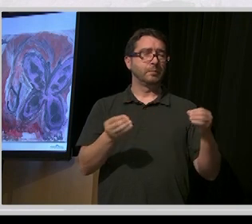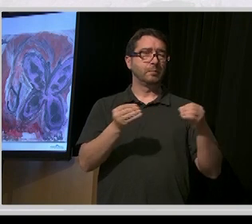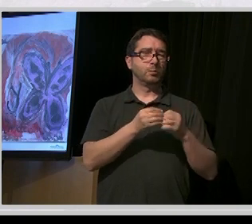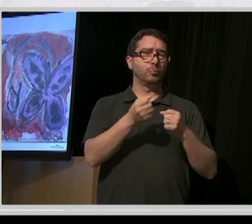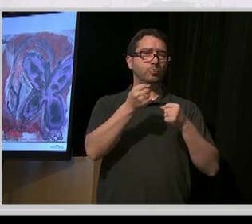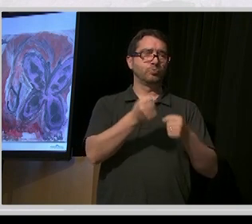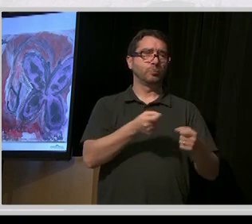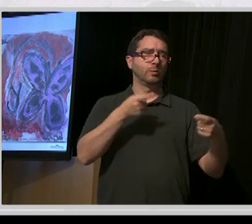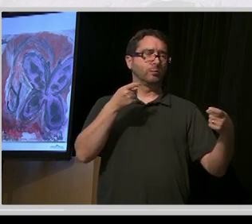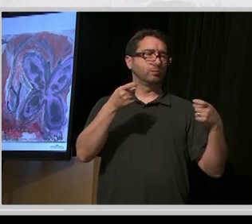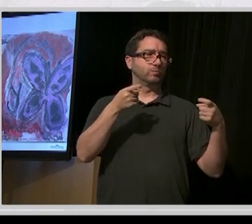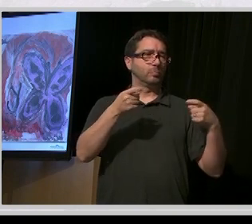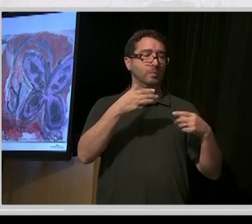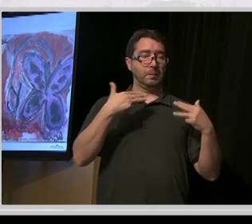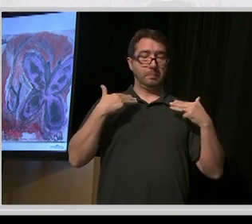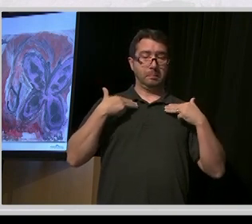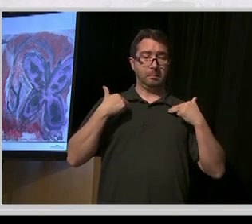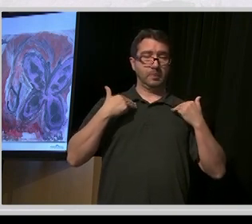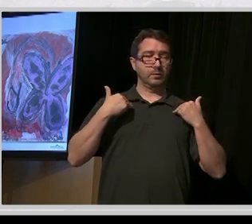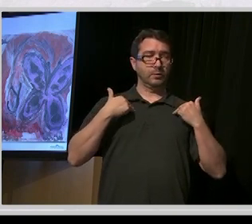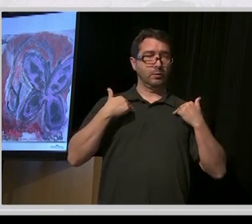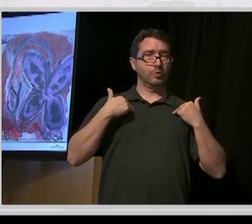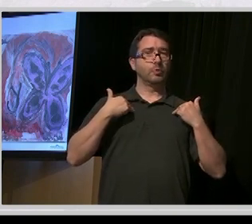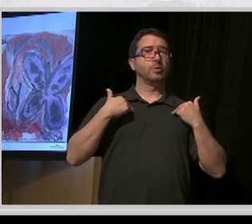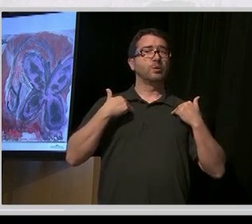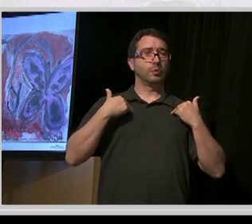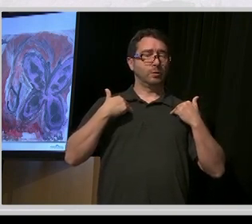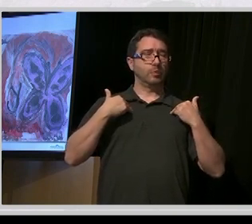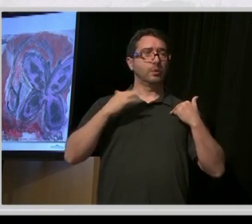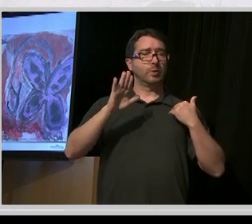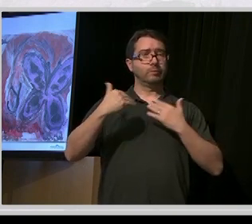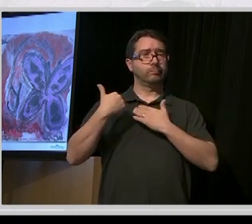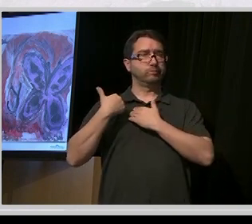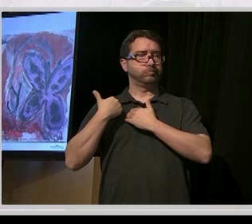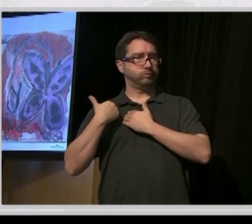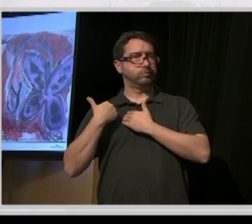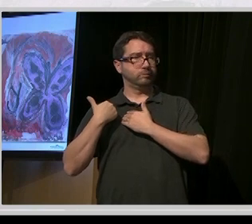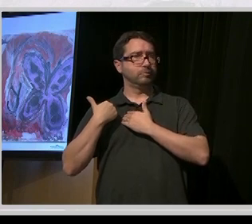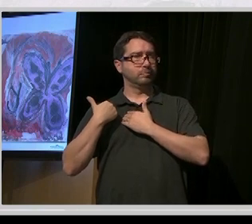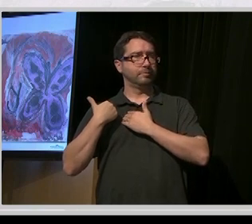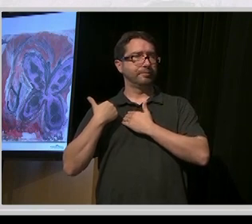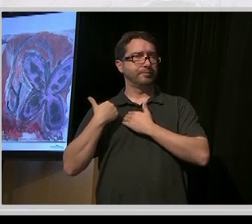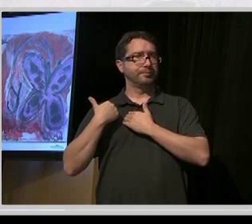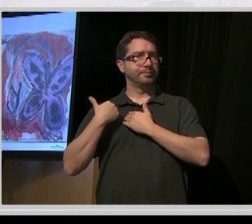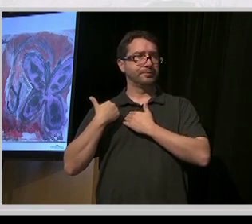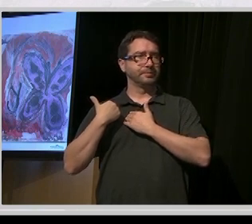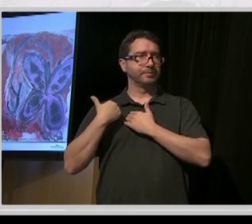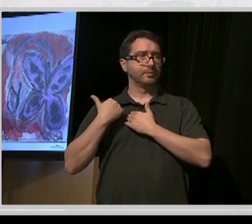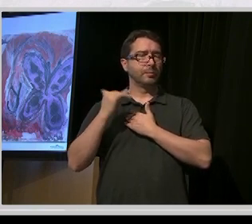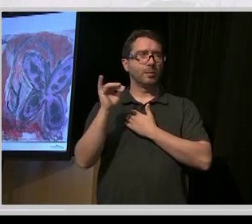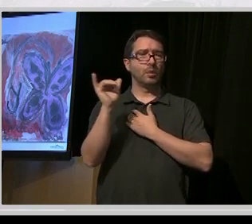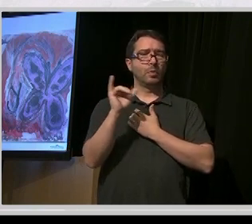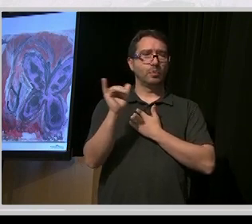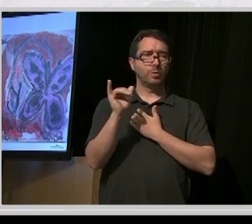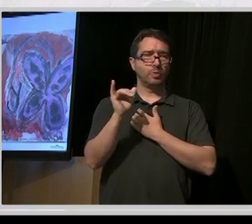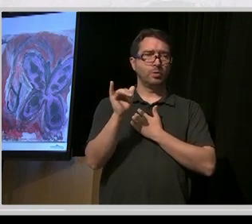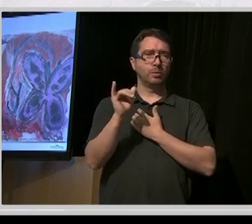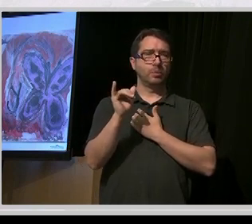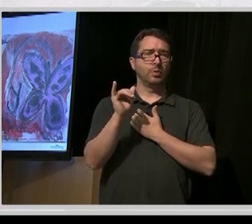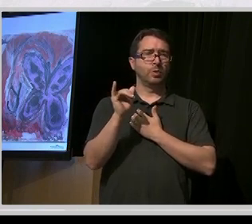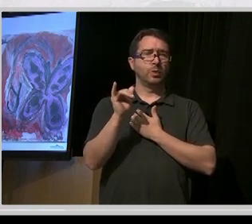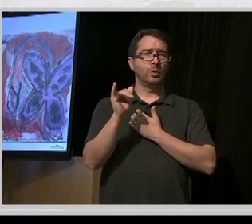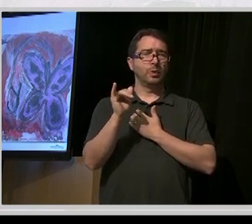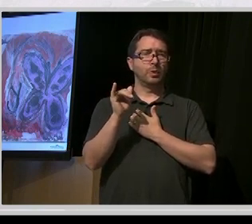We need a minister that's in the cabinet. And also we want to have like